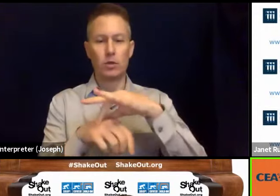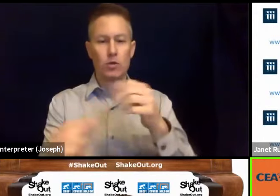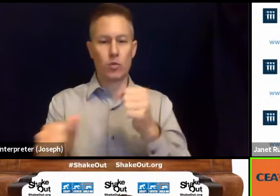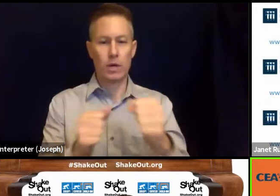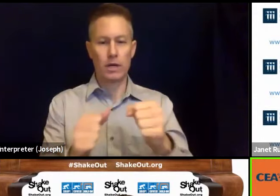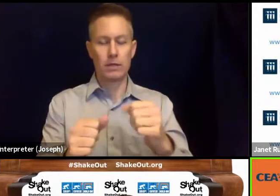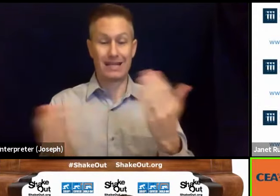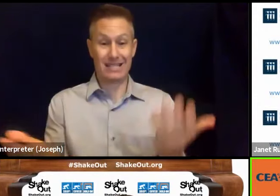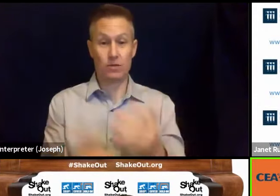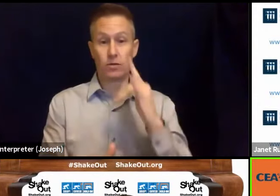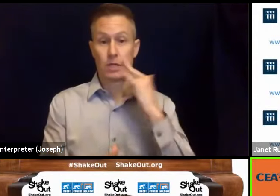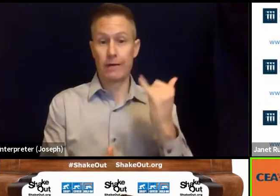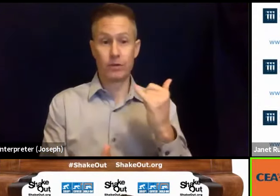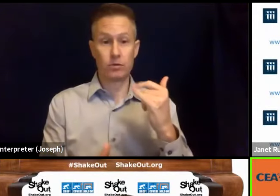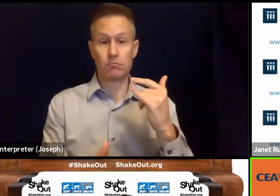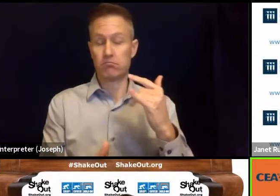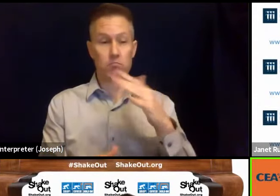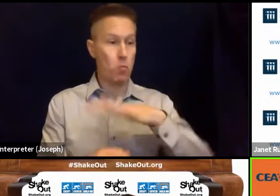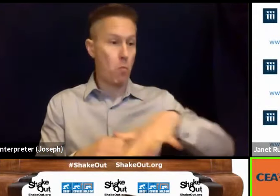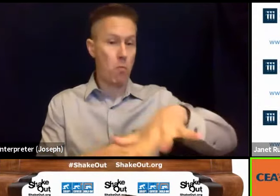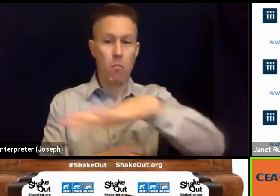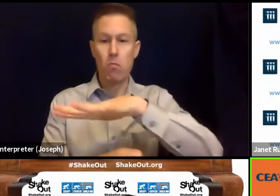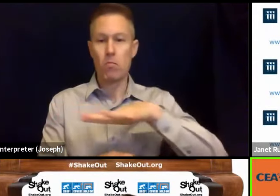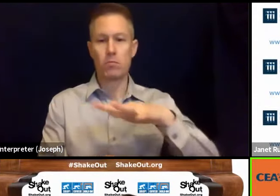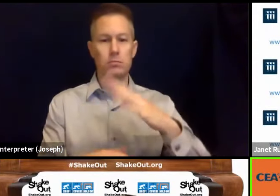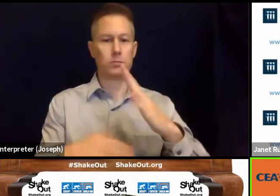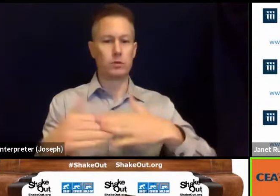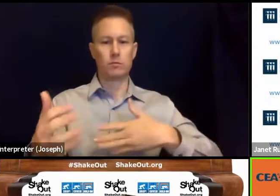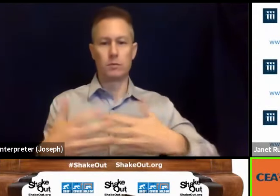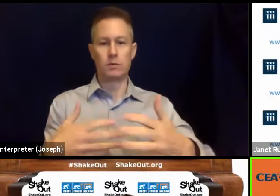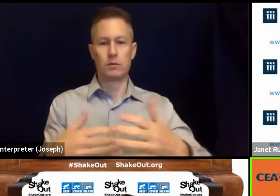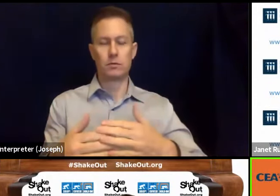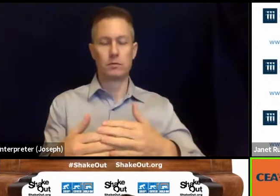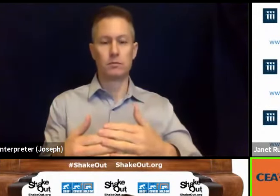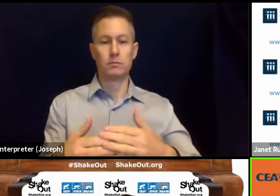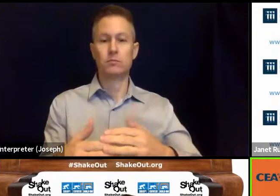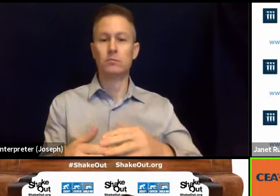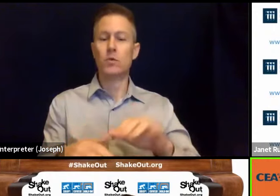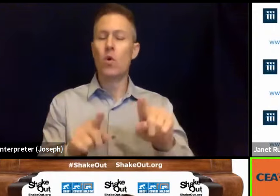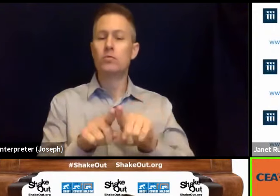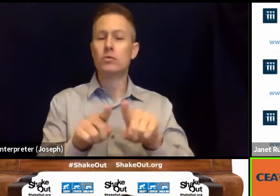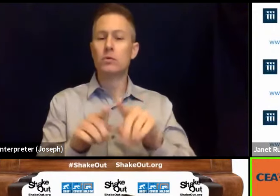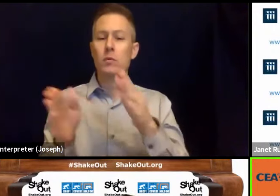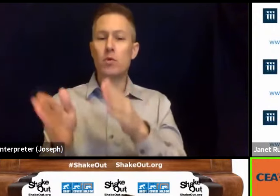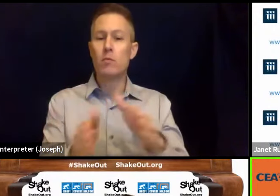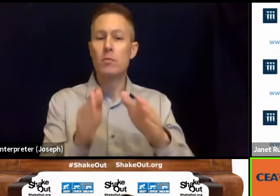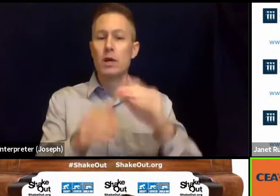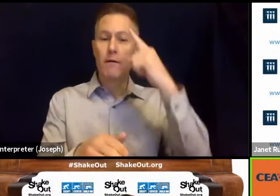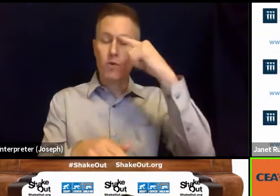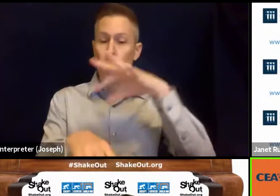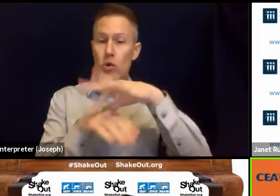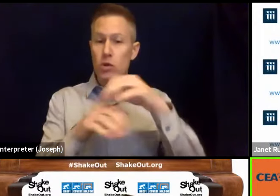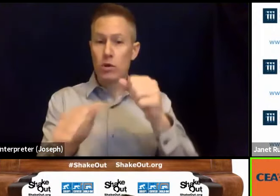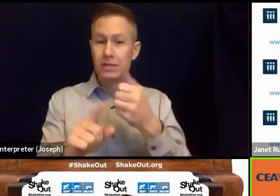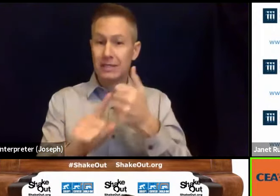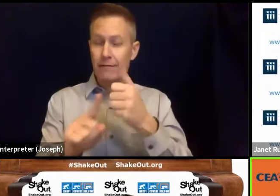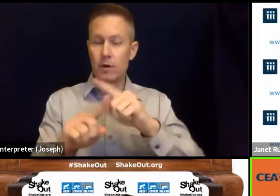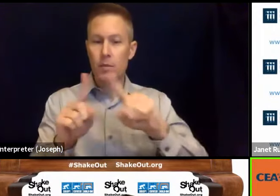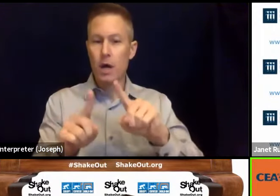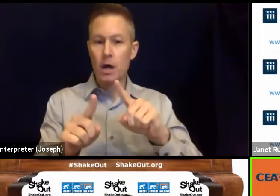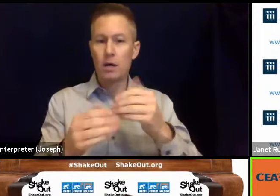in California or anywhere. And also to be prepared, not only for the moment of the earthquake, but also